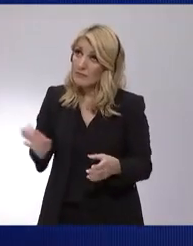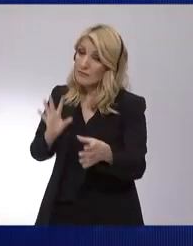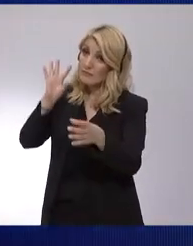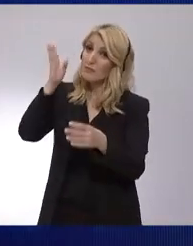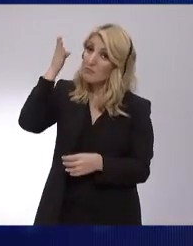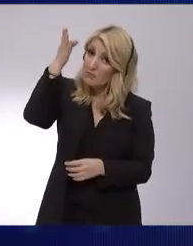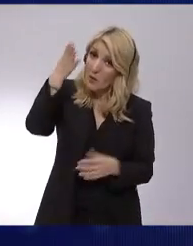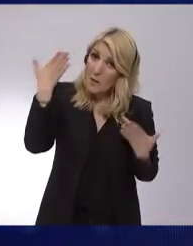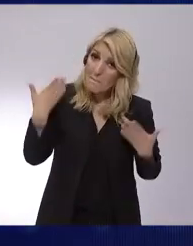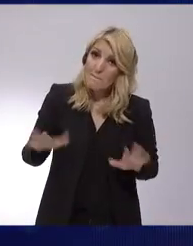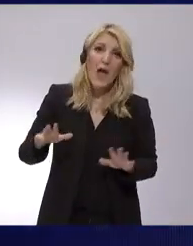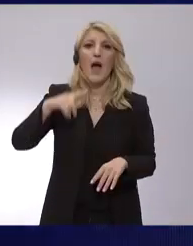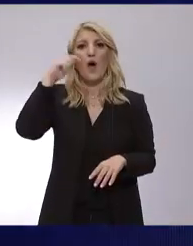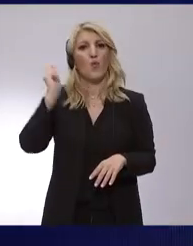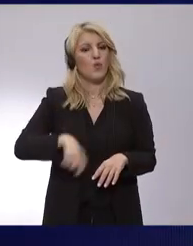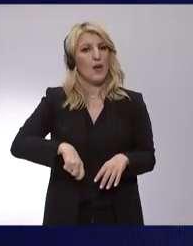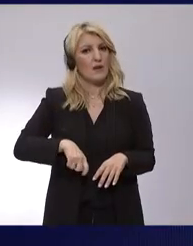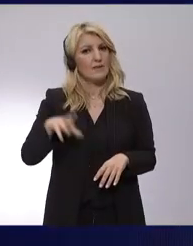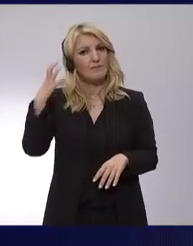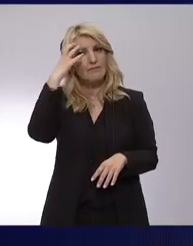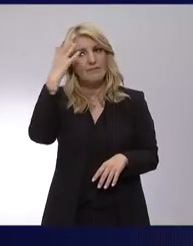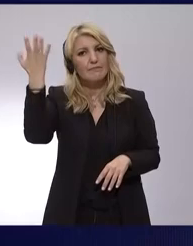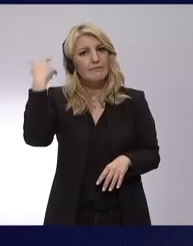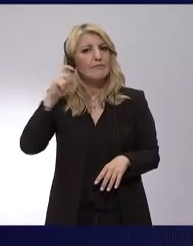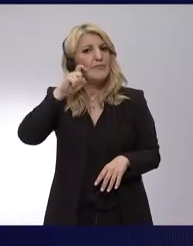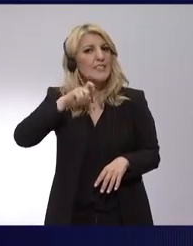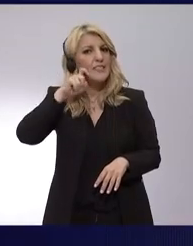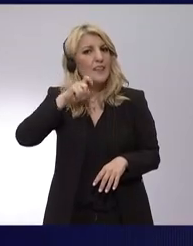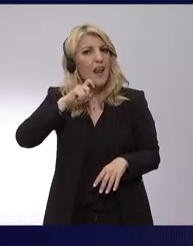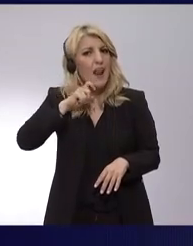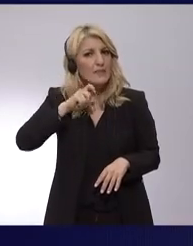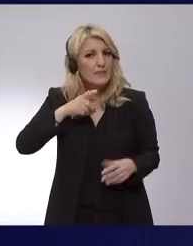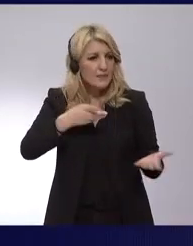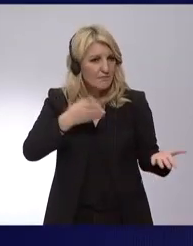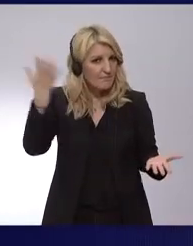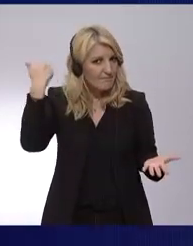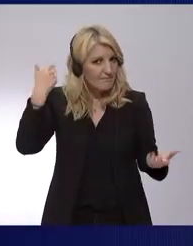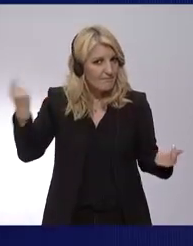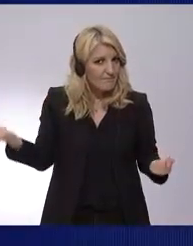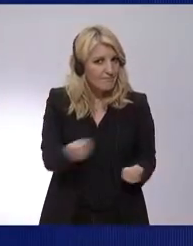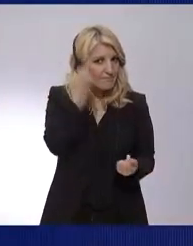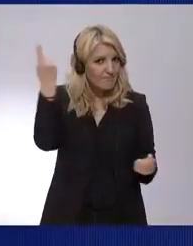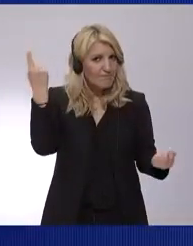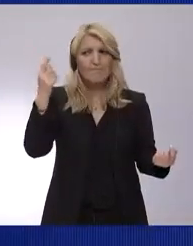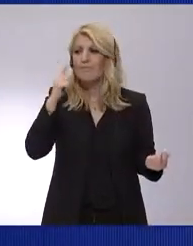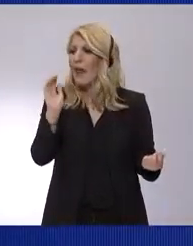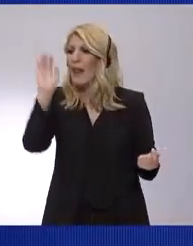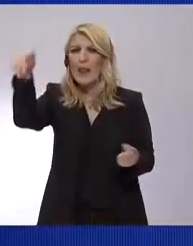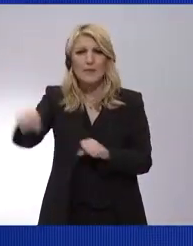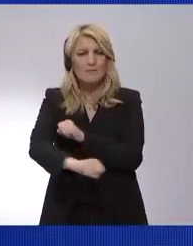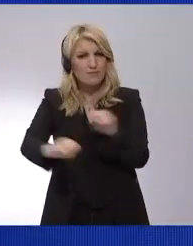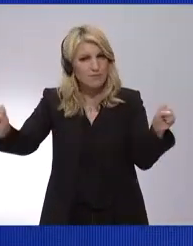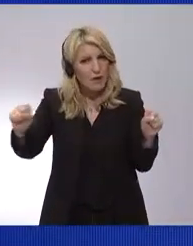Dear friends, that is leadership. Ladies, Kyriakos, you are one of the strongest voices on the table of the European